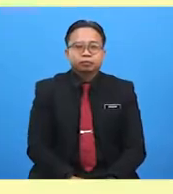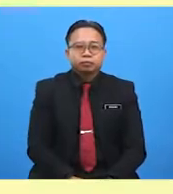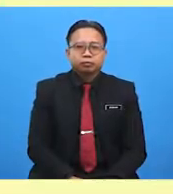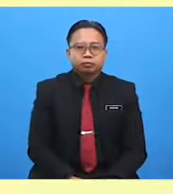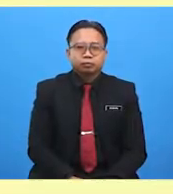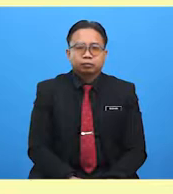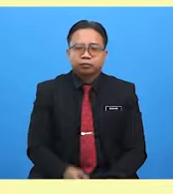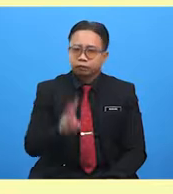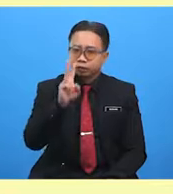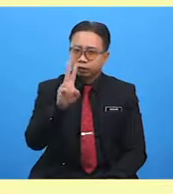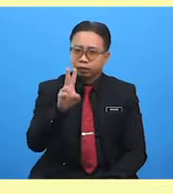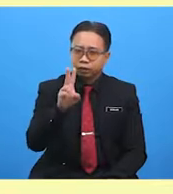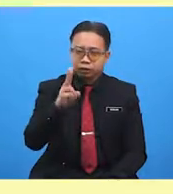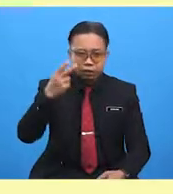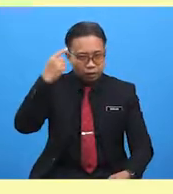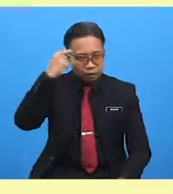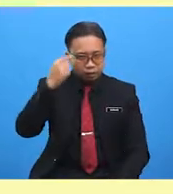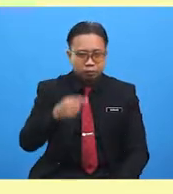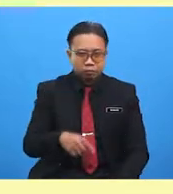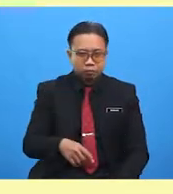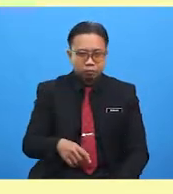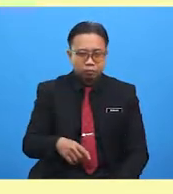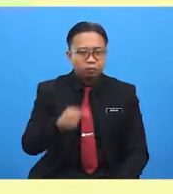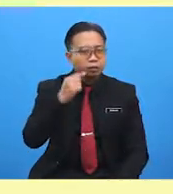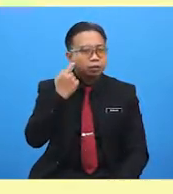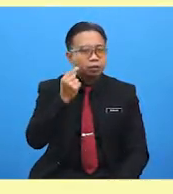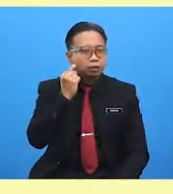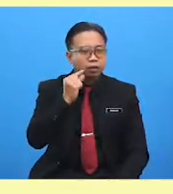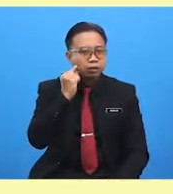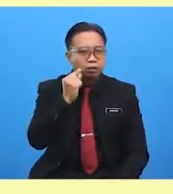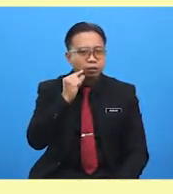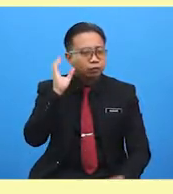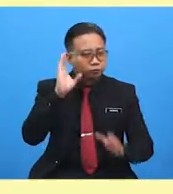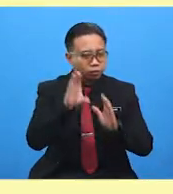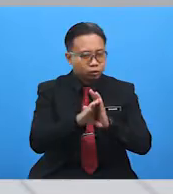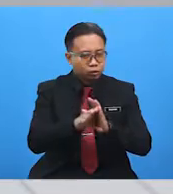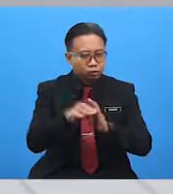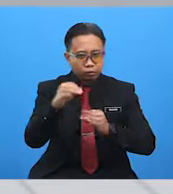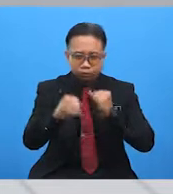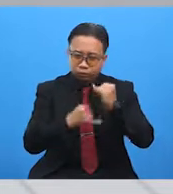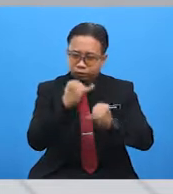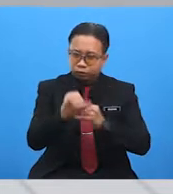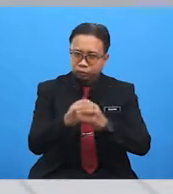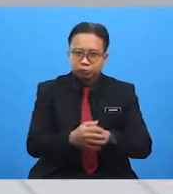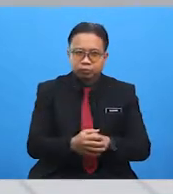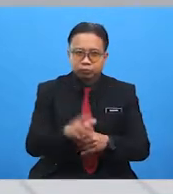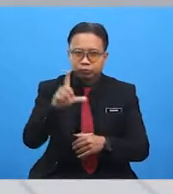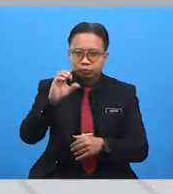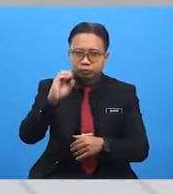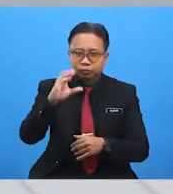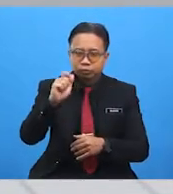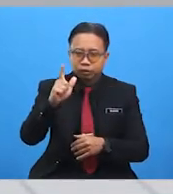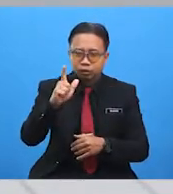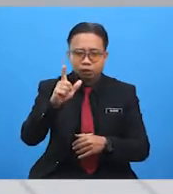Unlucky headline, Local girls' photo success. Local means a